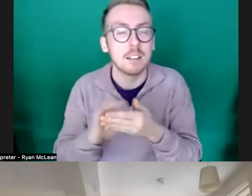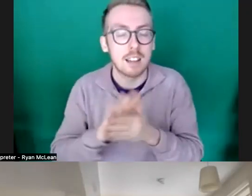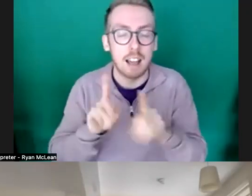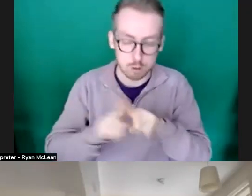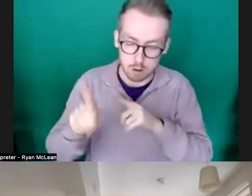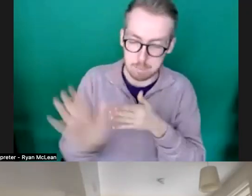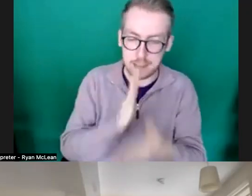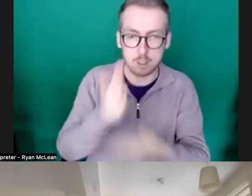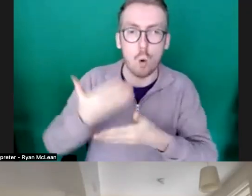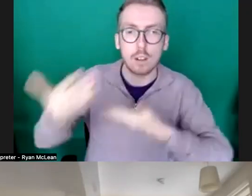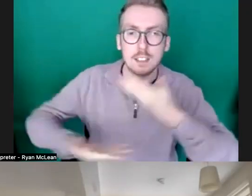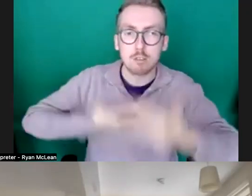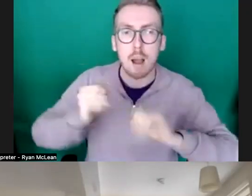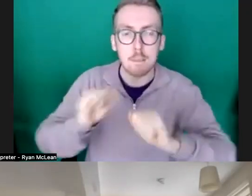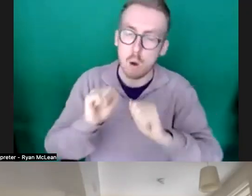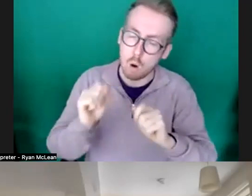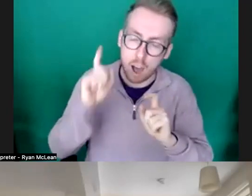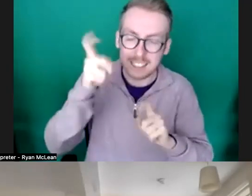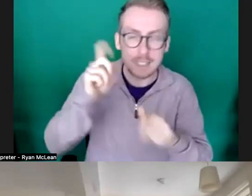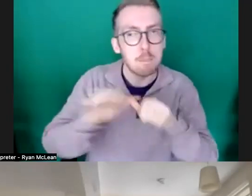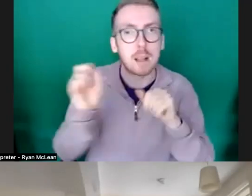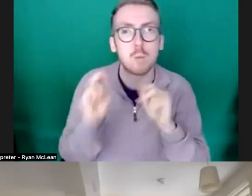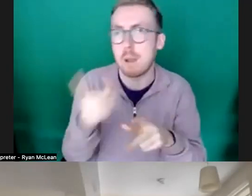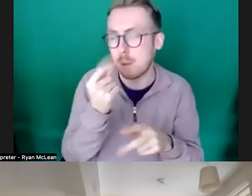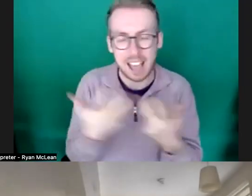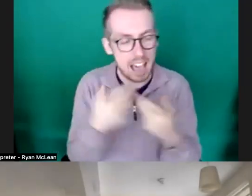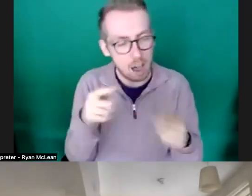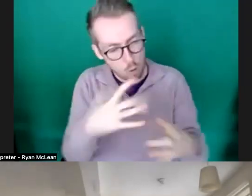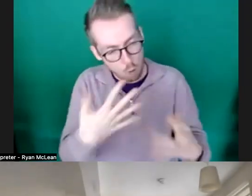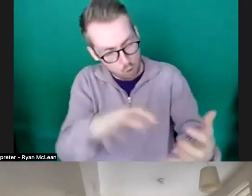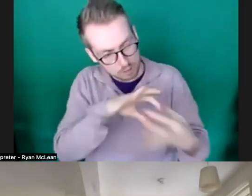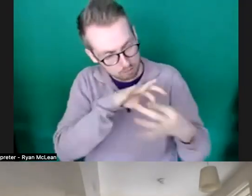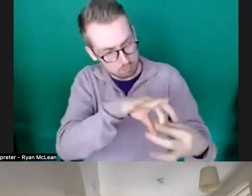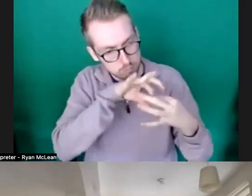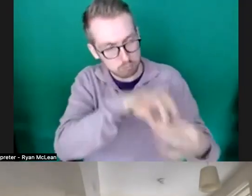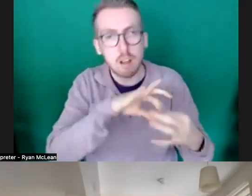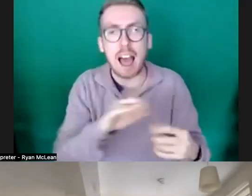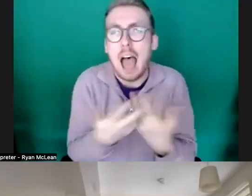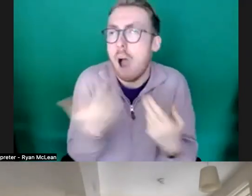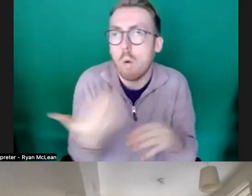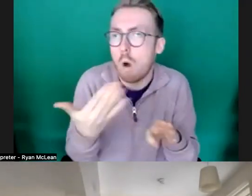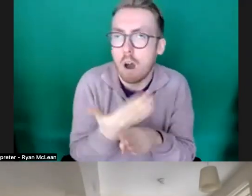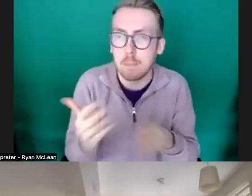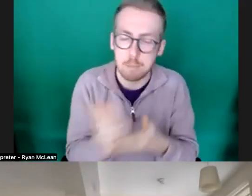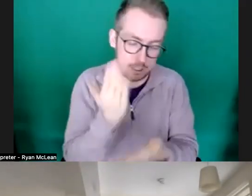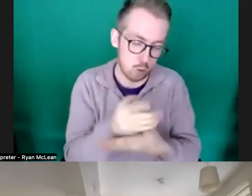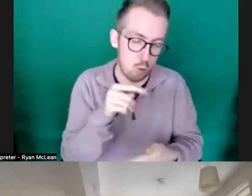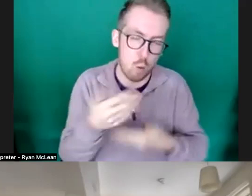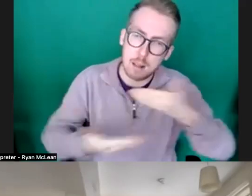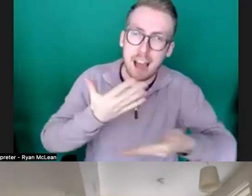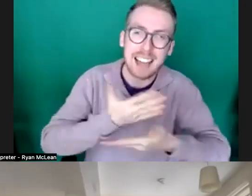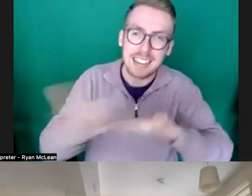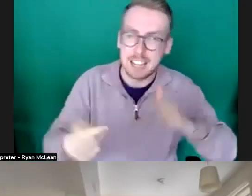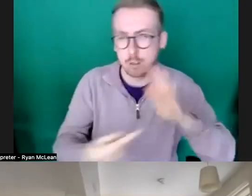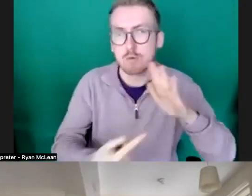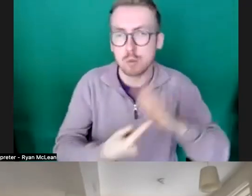possible um and what that interaction with the participants is going to be i think that's always kind of the really crucial thing to try and